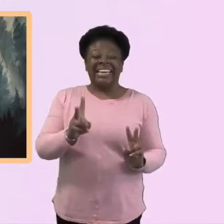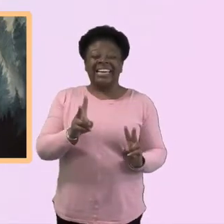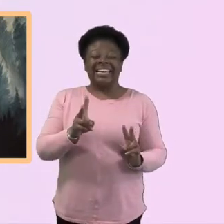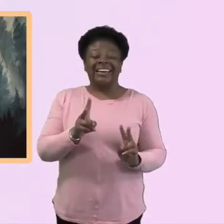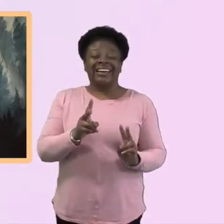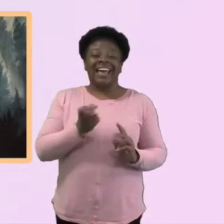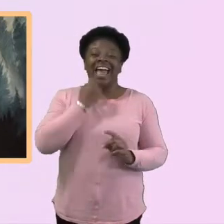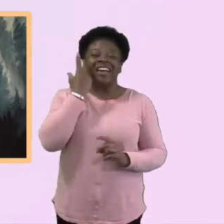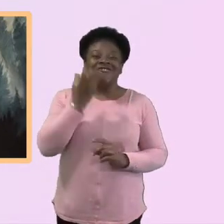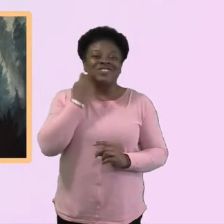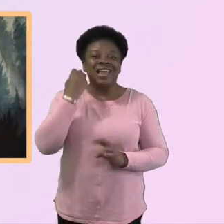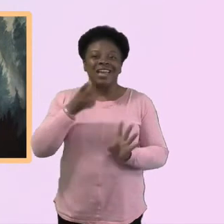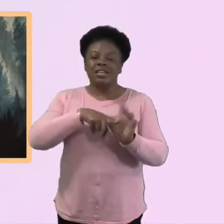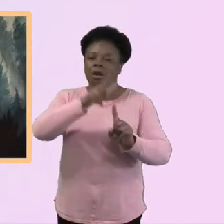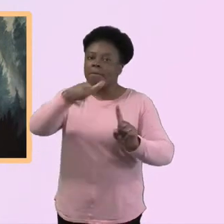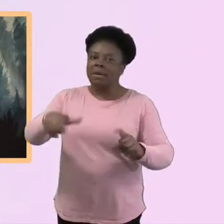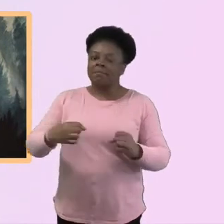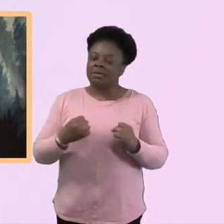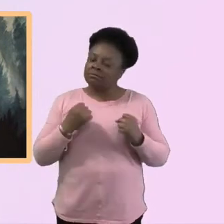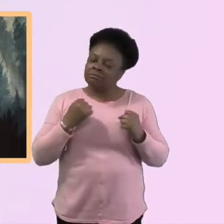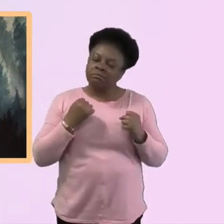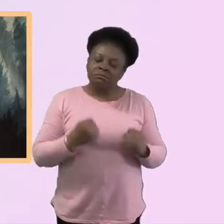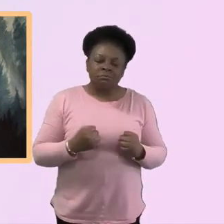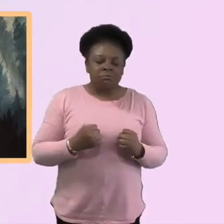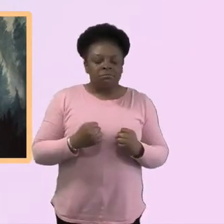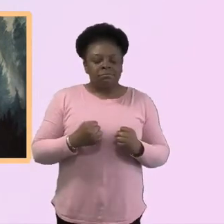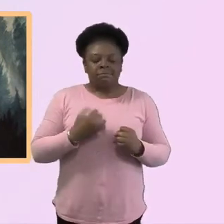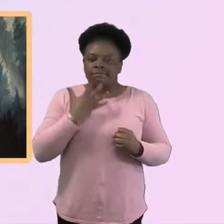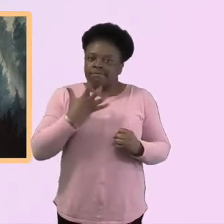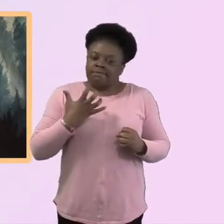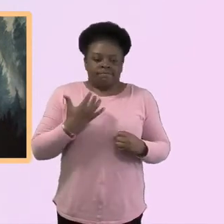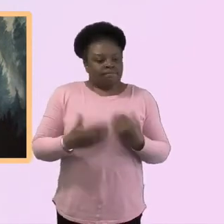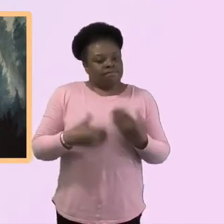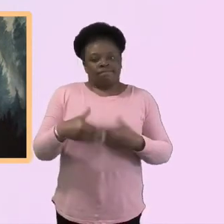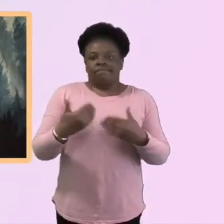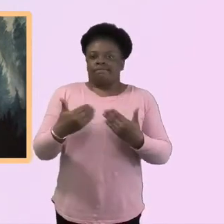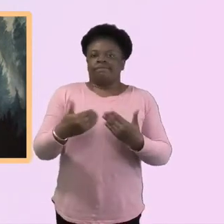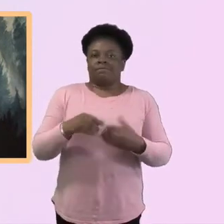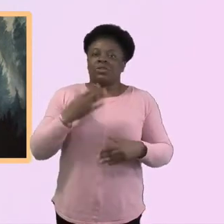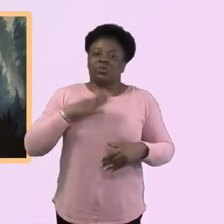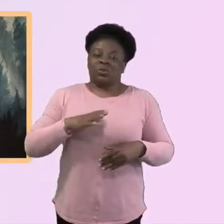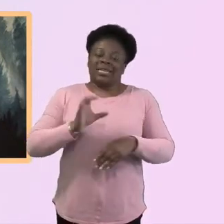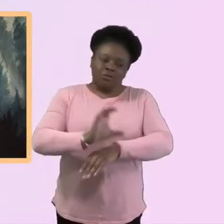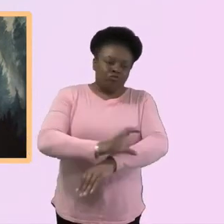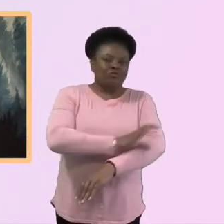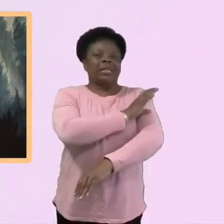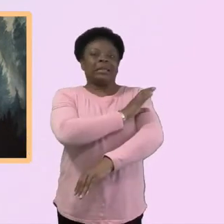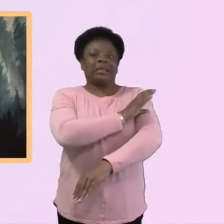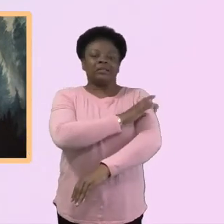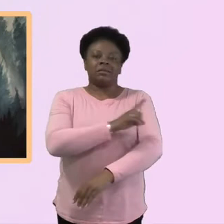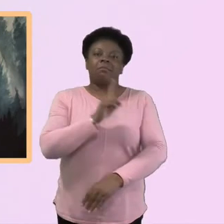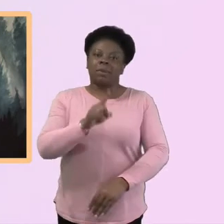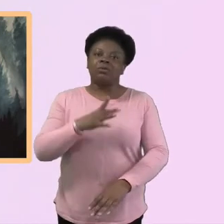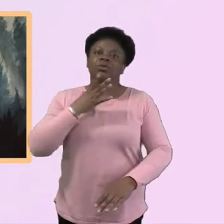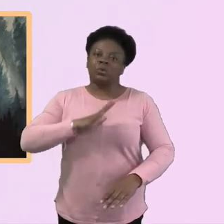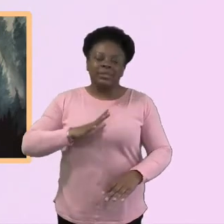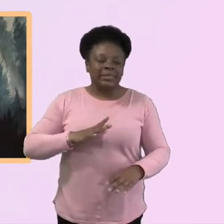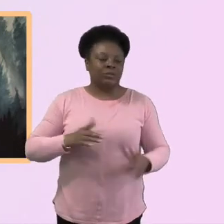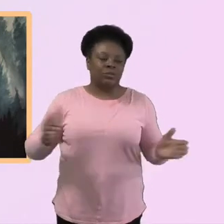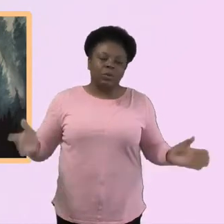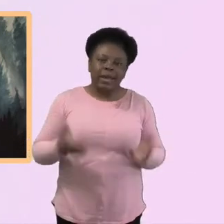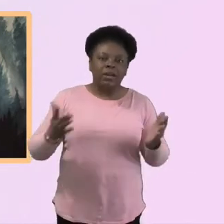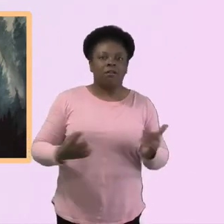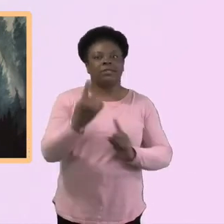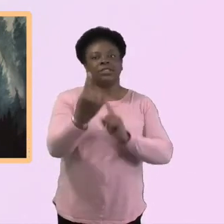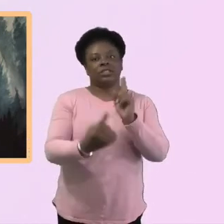just to push through. And, but sometimes we need help. Sometimes we need that encouragement from each other, um, from our, our, our